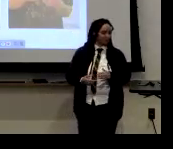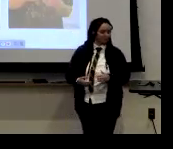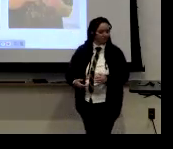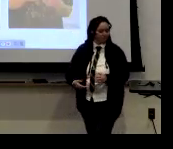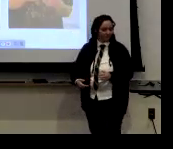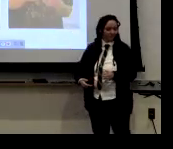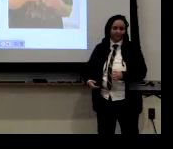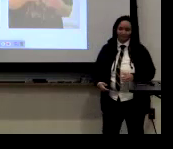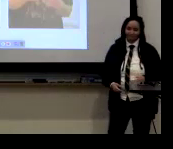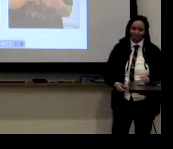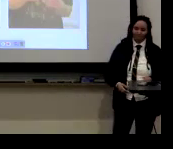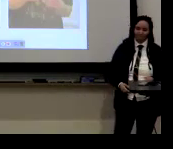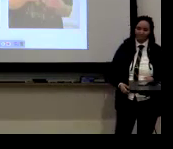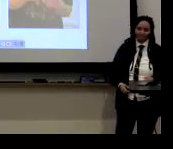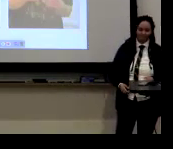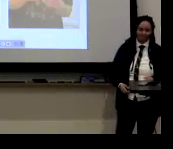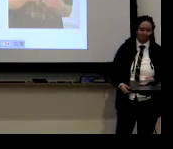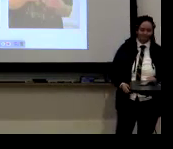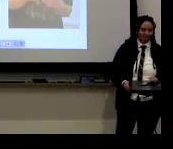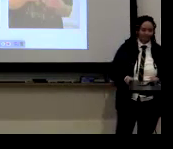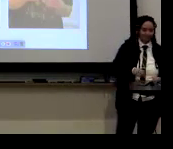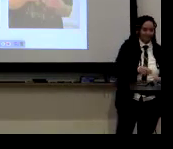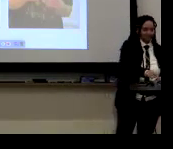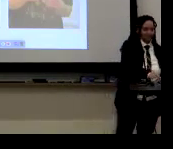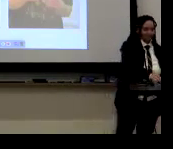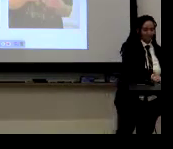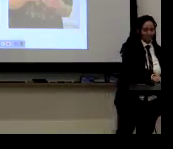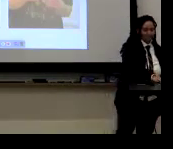shape. Um, so you wouldn't see a thumb out for that variation.